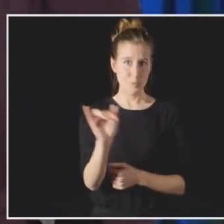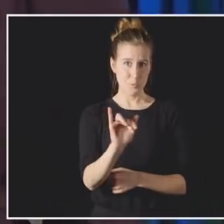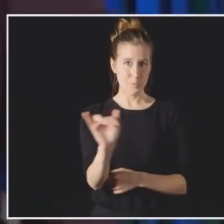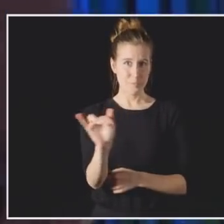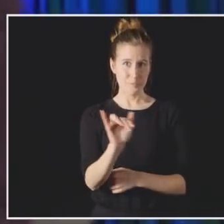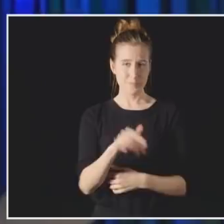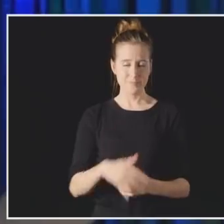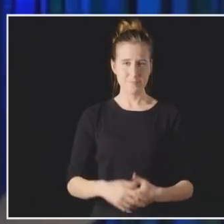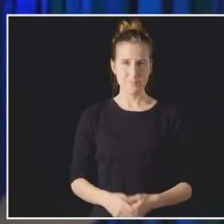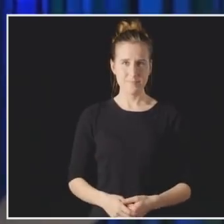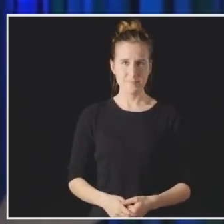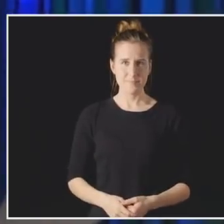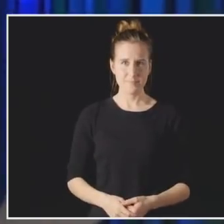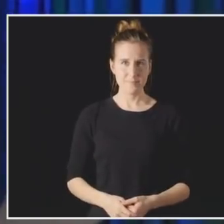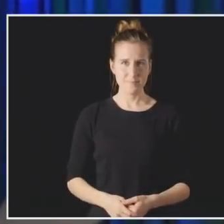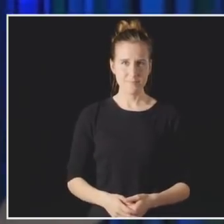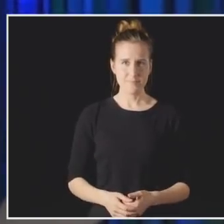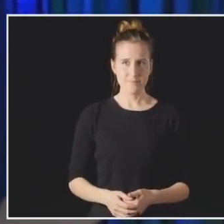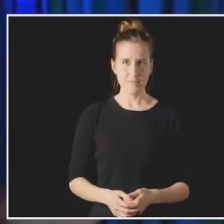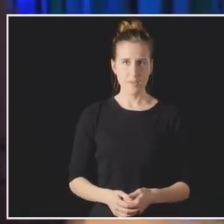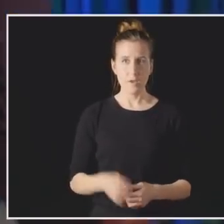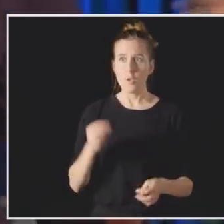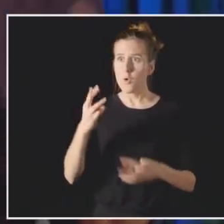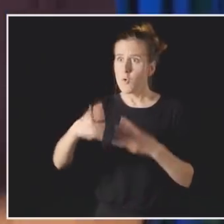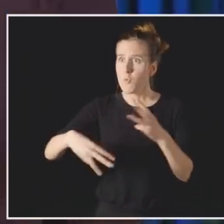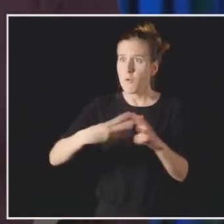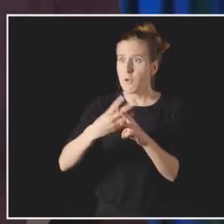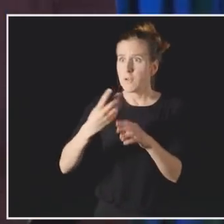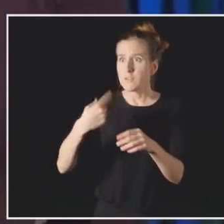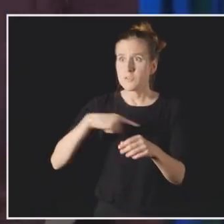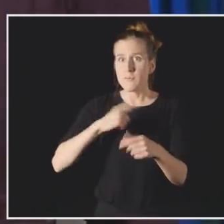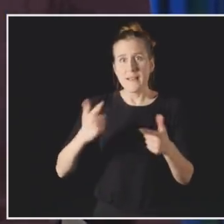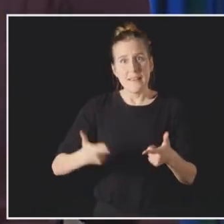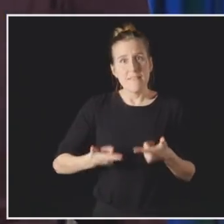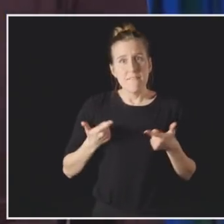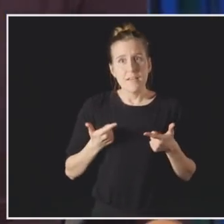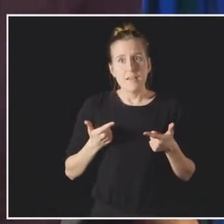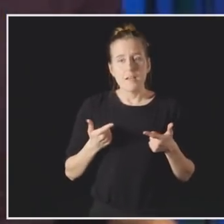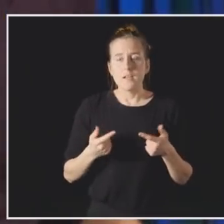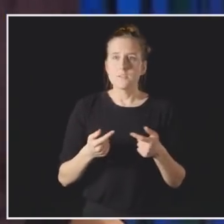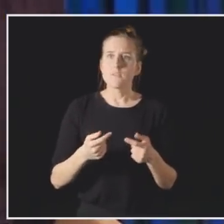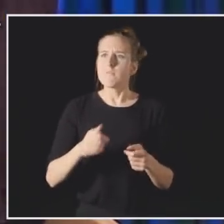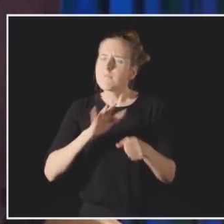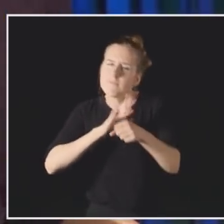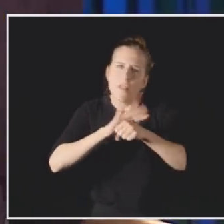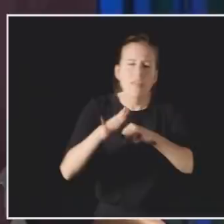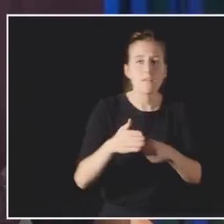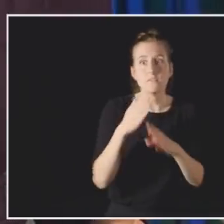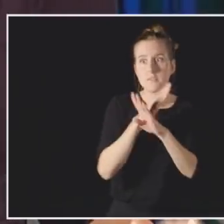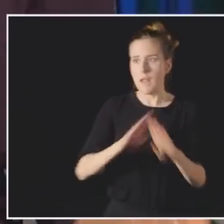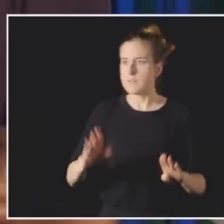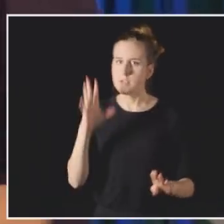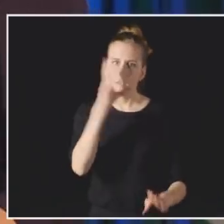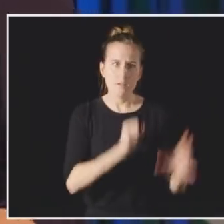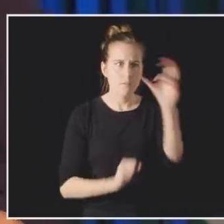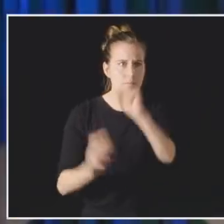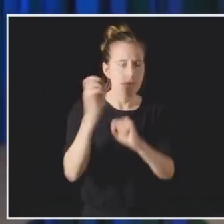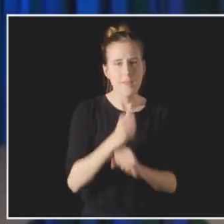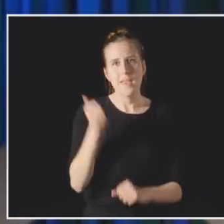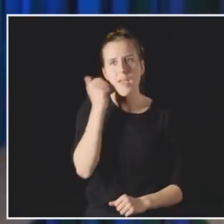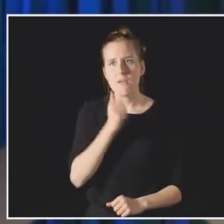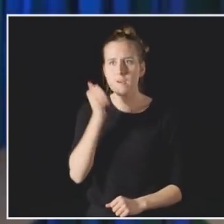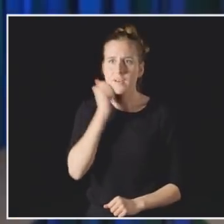We live in a world of silence and assumptions. Every day, we hear of people that are being hurt by sexual